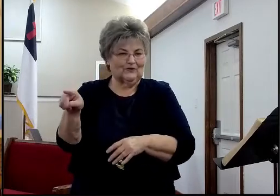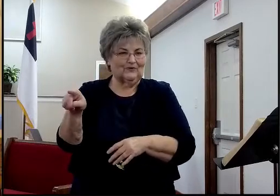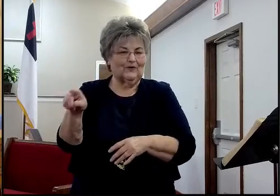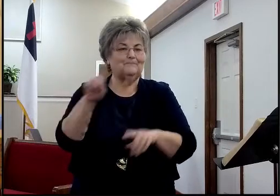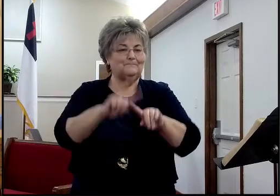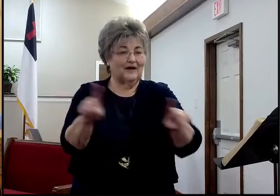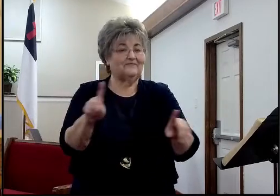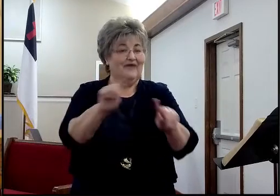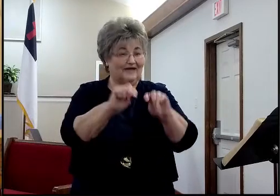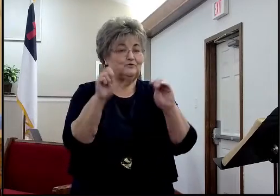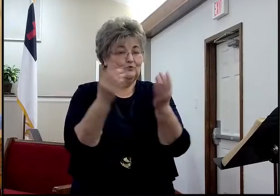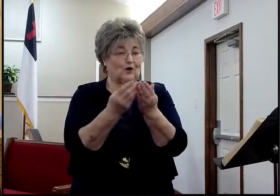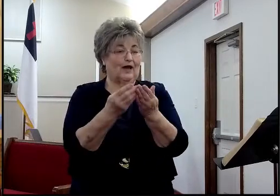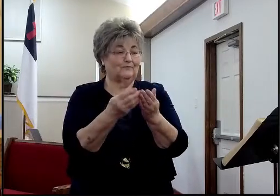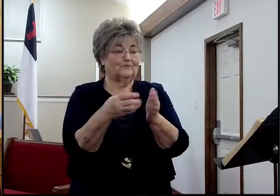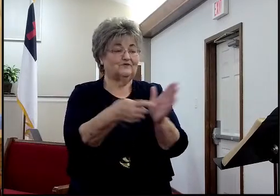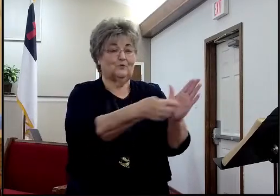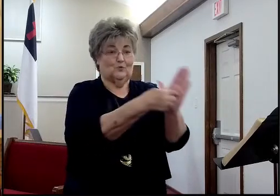26,